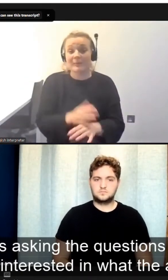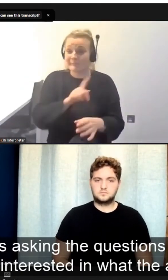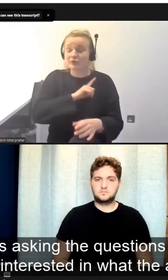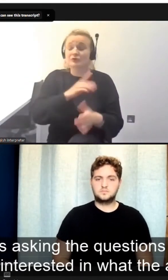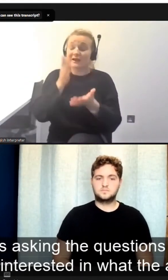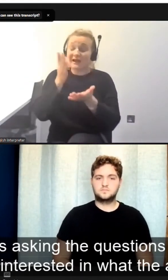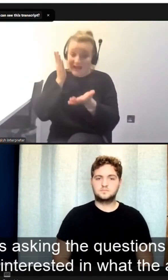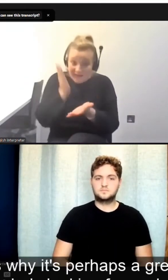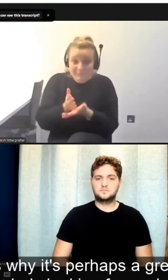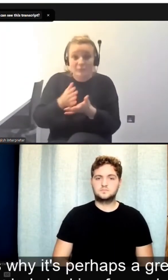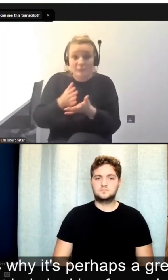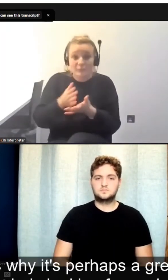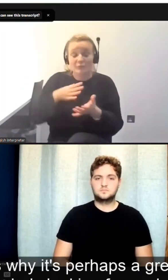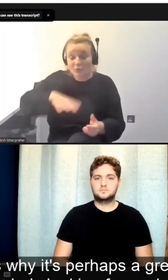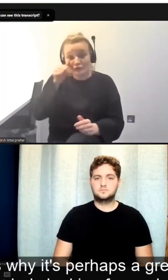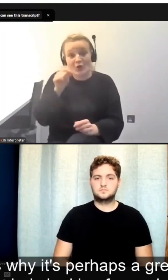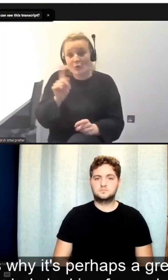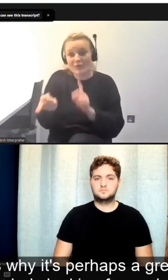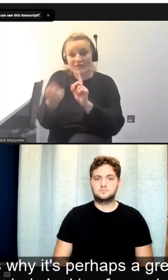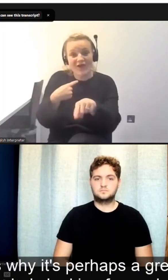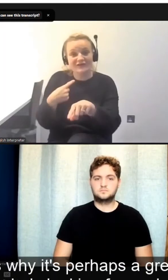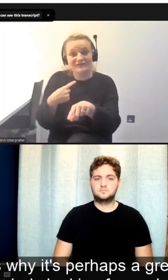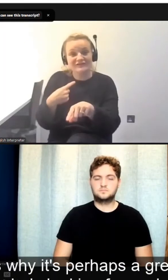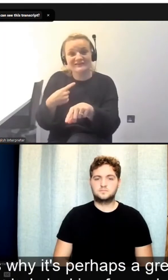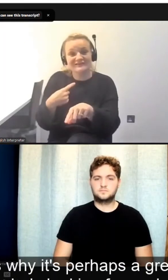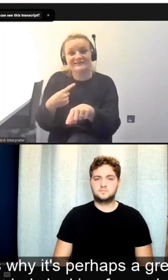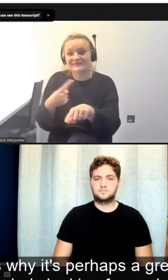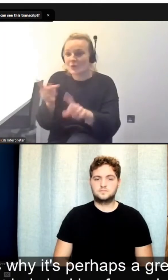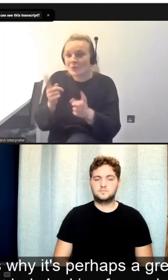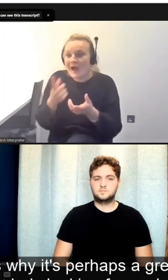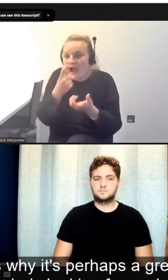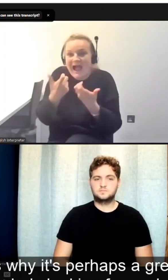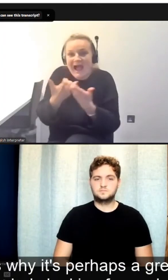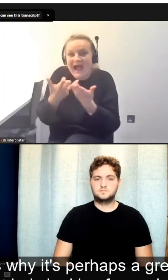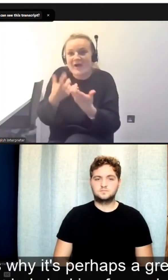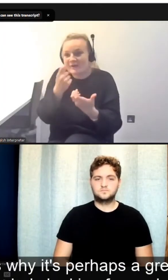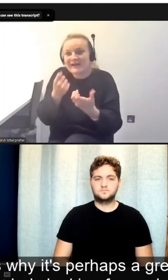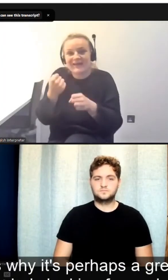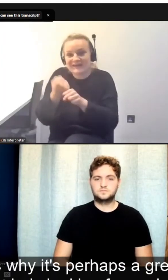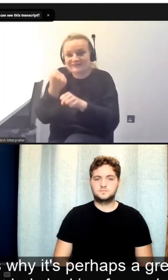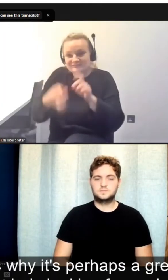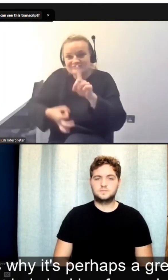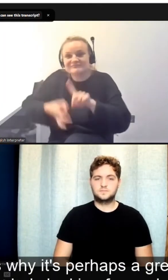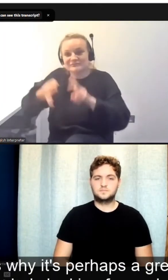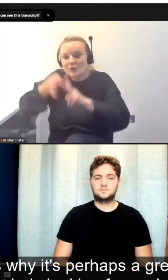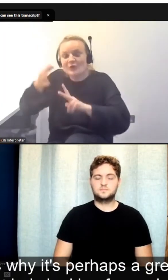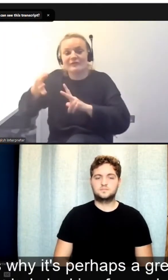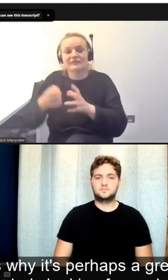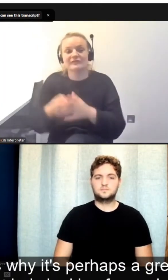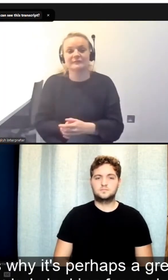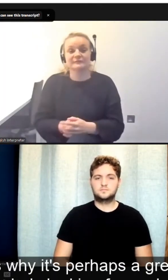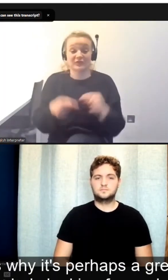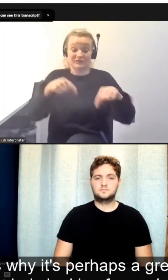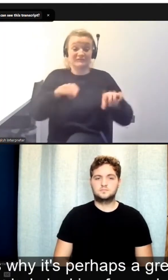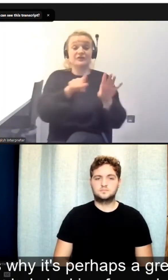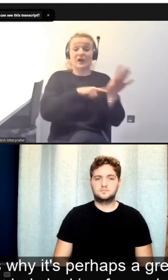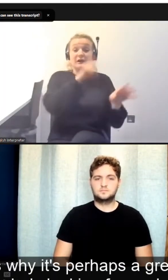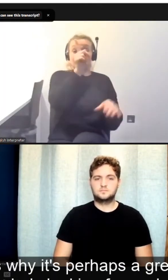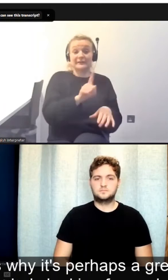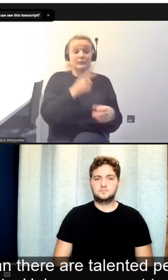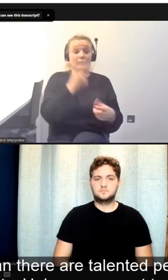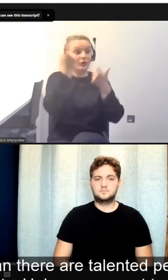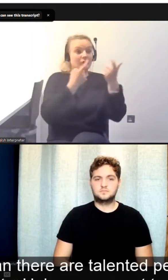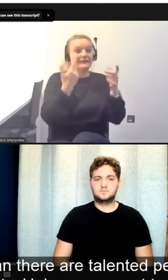in what the answer is. But I think ultimately, and I think this is why it's perhaps a great time for people, young people, particularly looking for